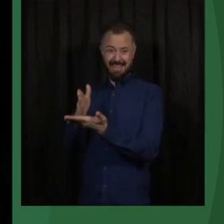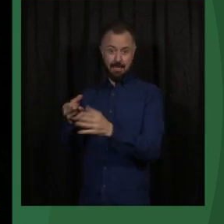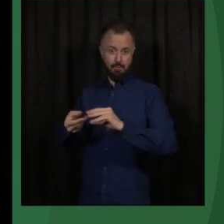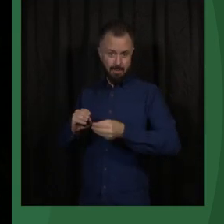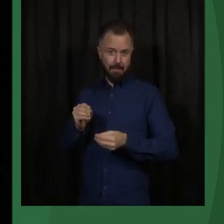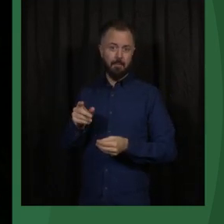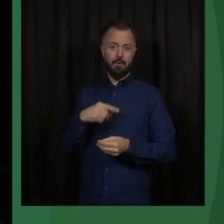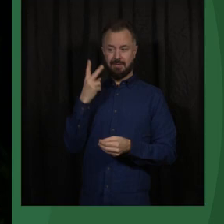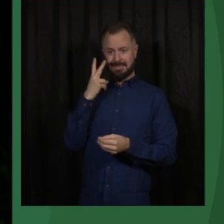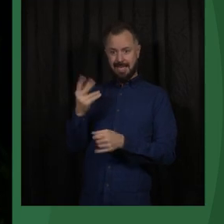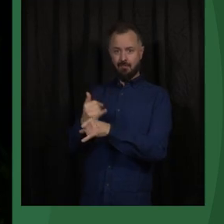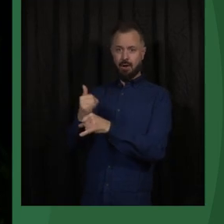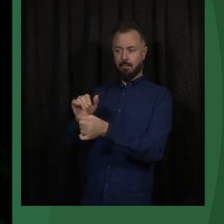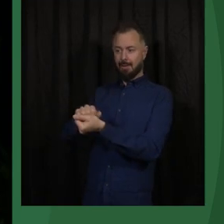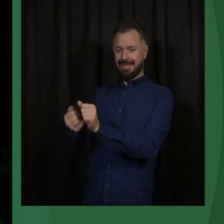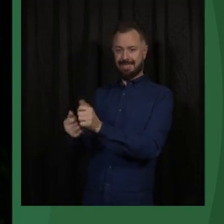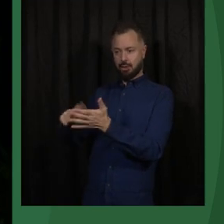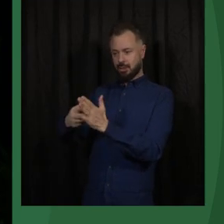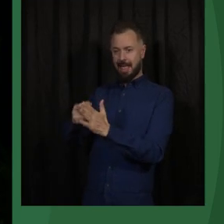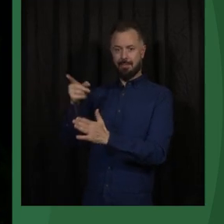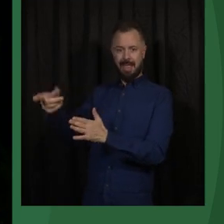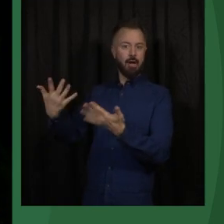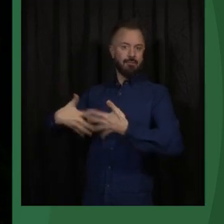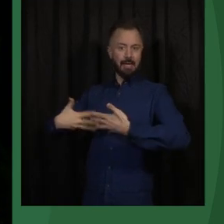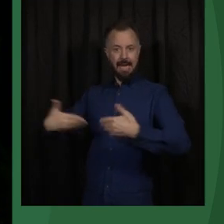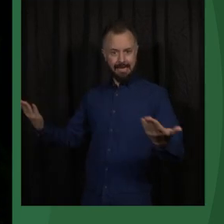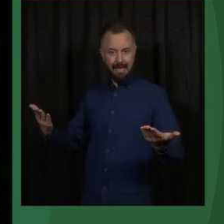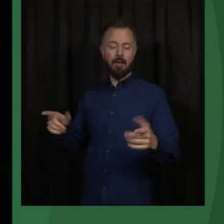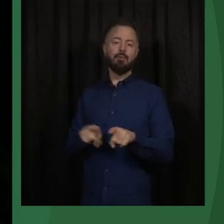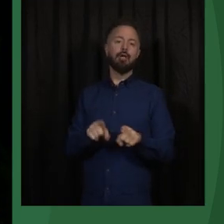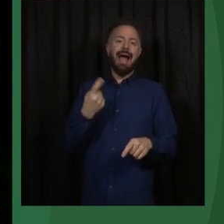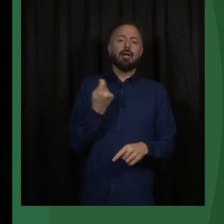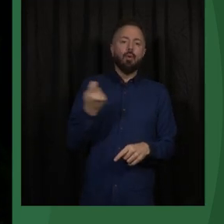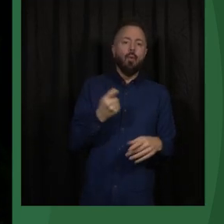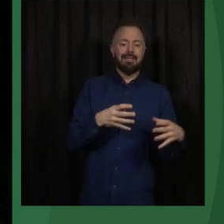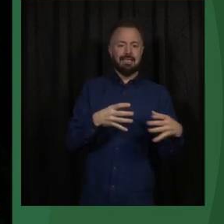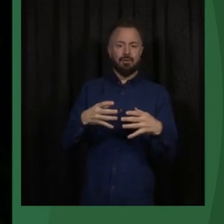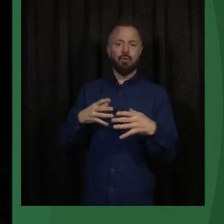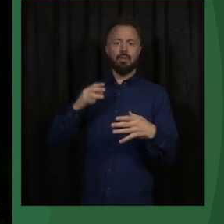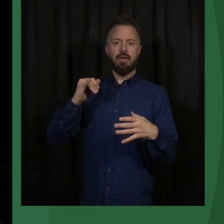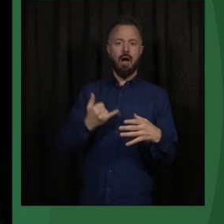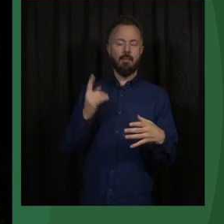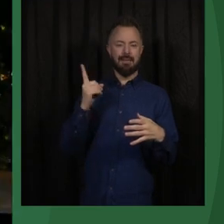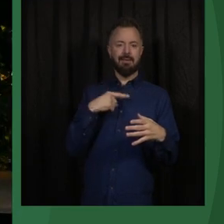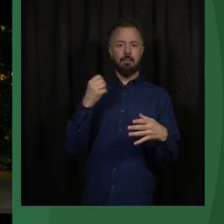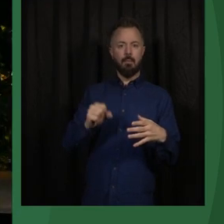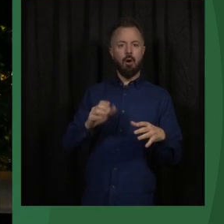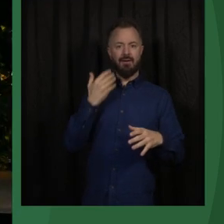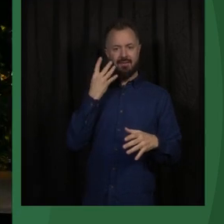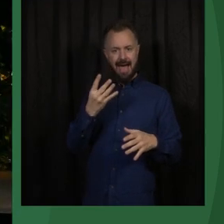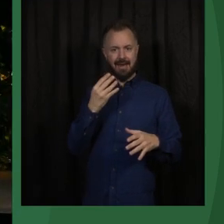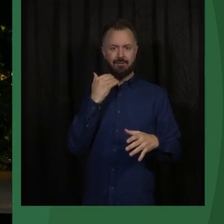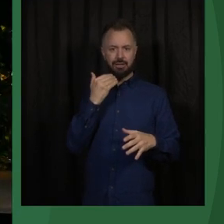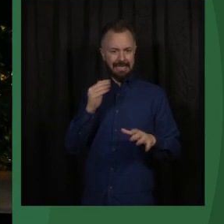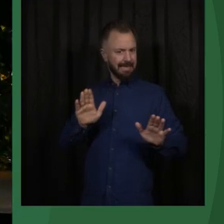politicians found that it couldn't work there. So there are situations, but we have to be reluctant with that